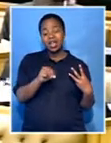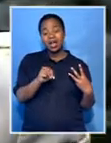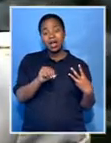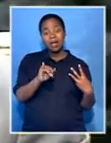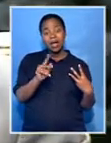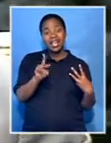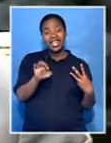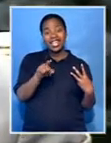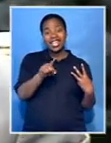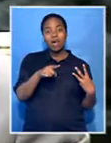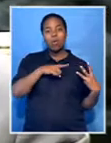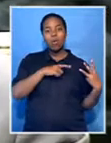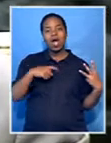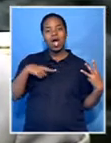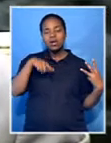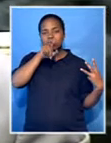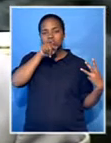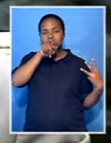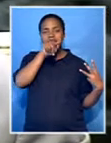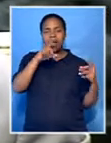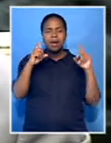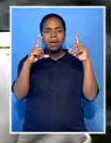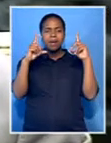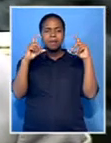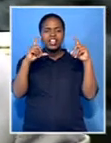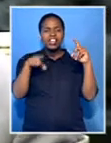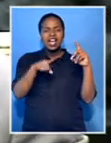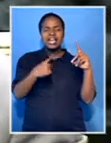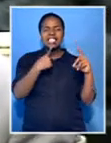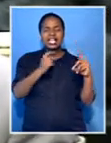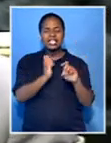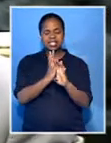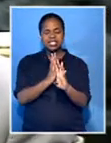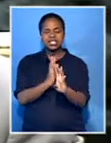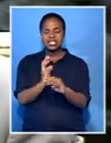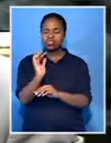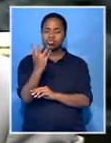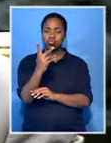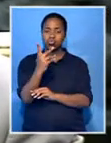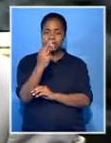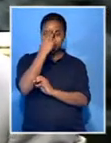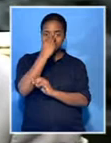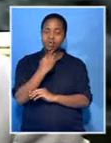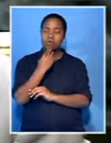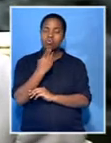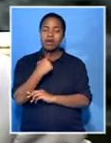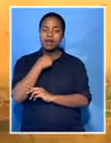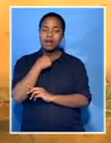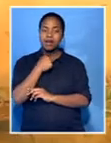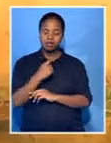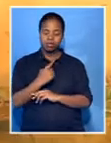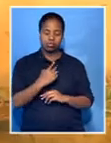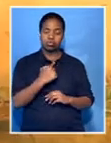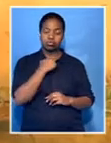Waters. This is in connection with a tweet of a picture depicting ANC voters as dogs.